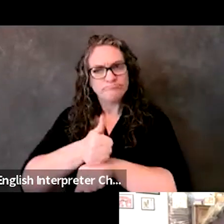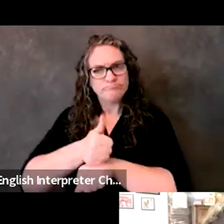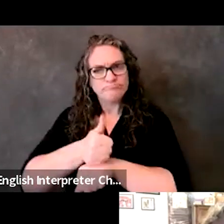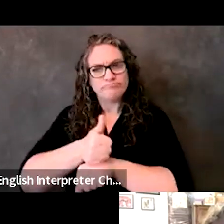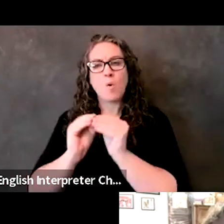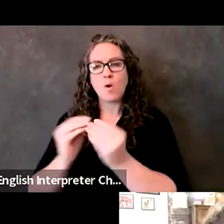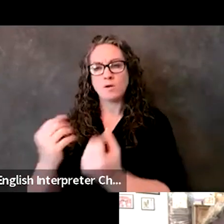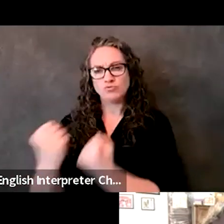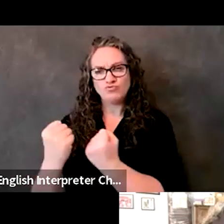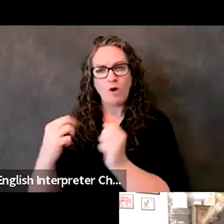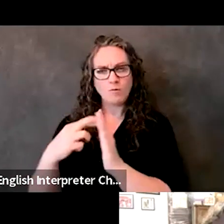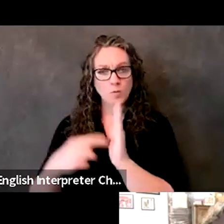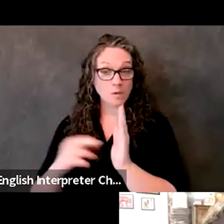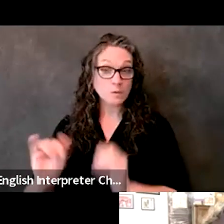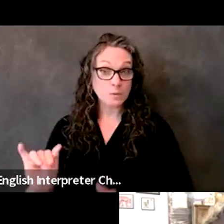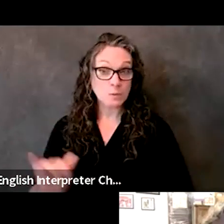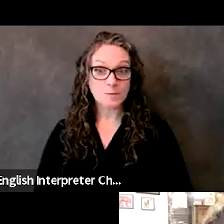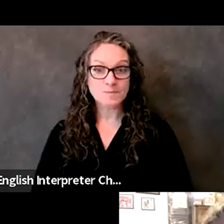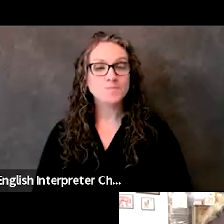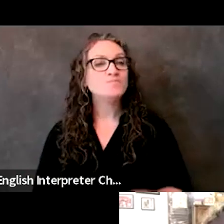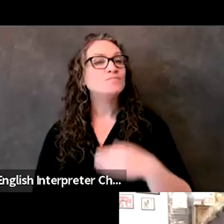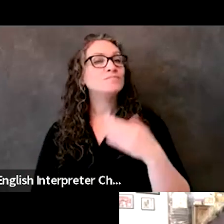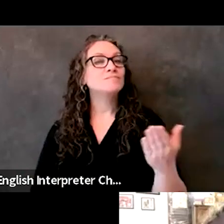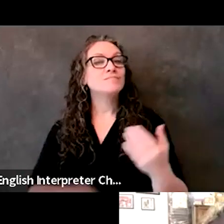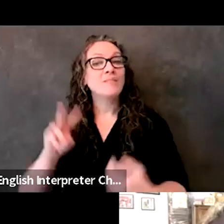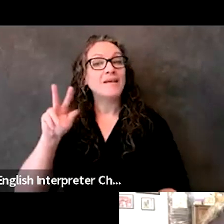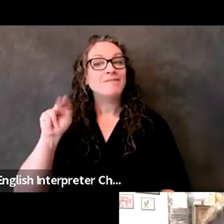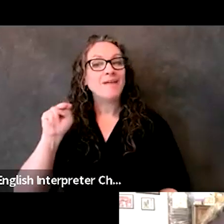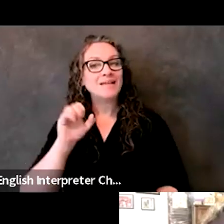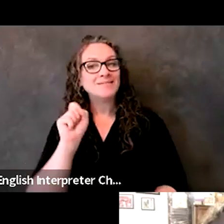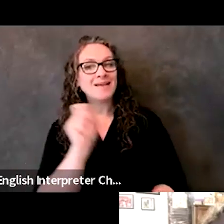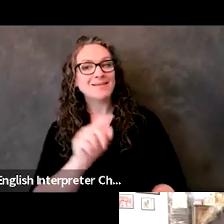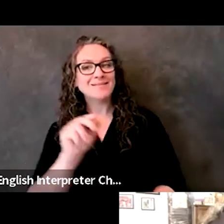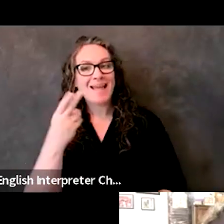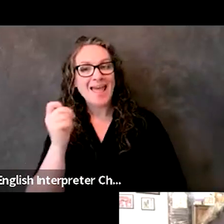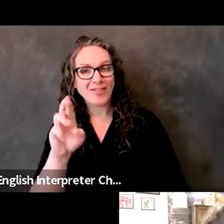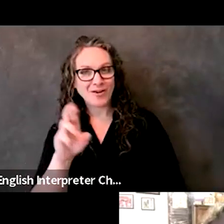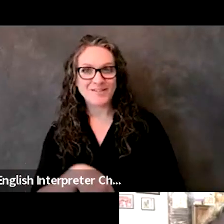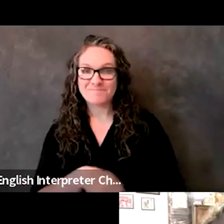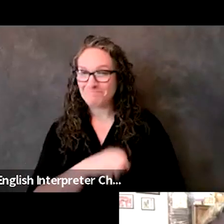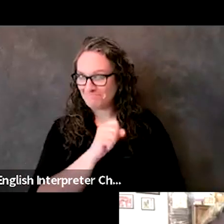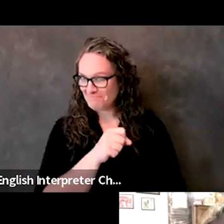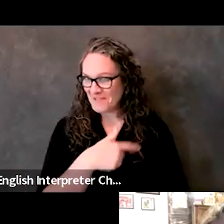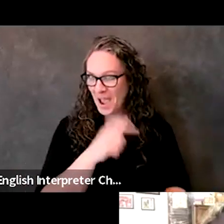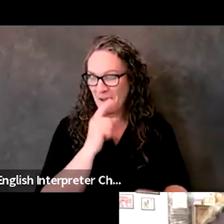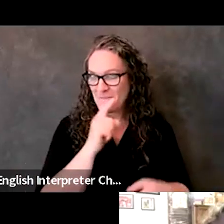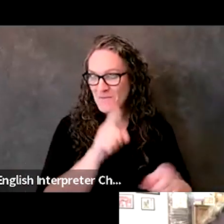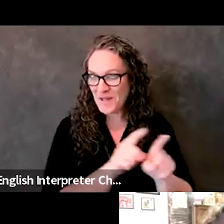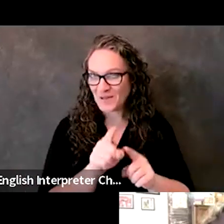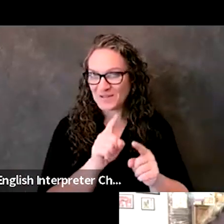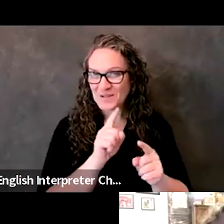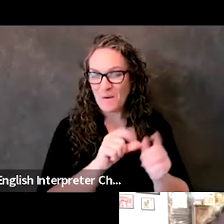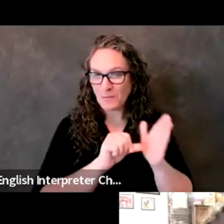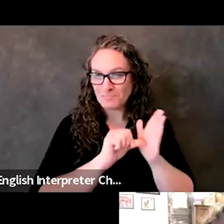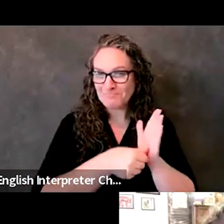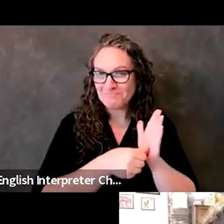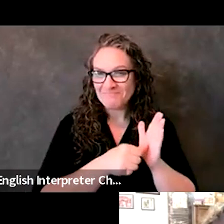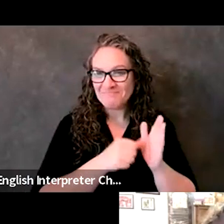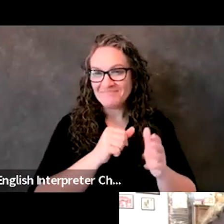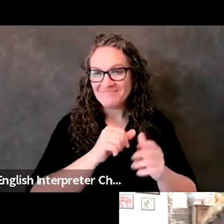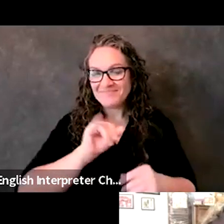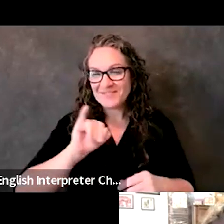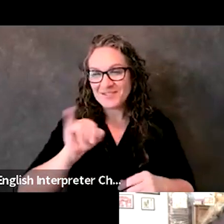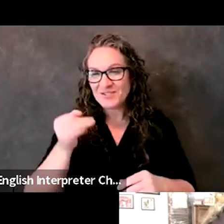what's next? Um, I am also going to echo Jeff, um, in one of his previous comments about,